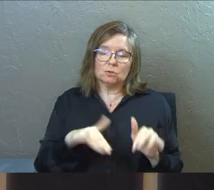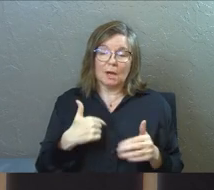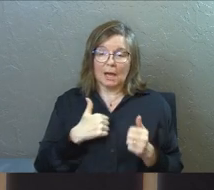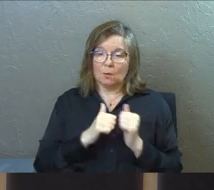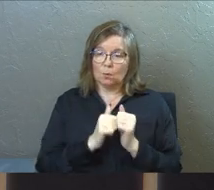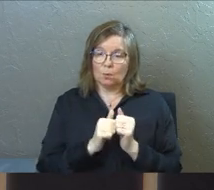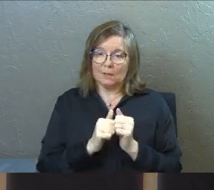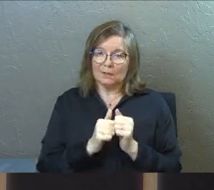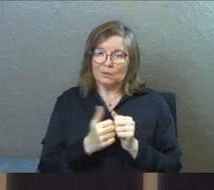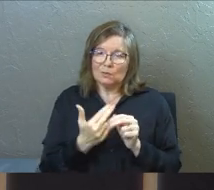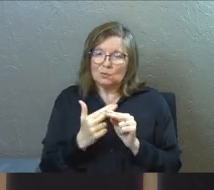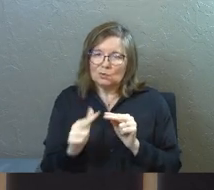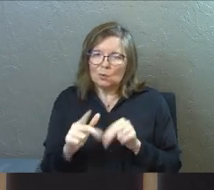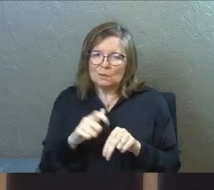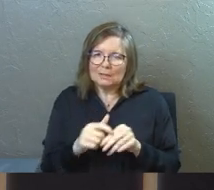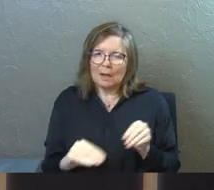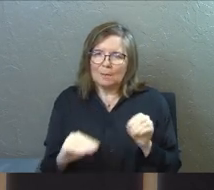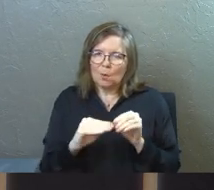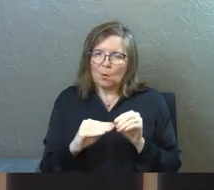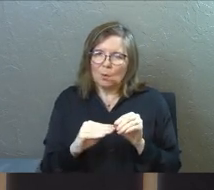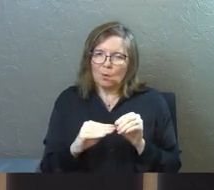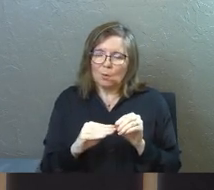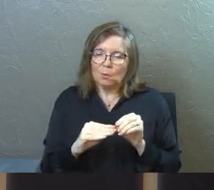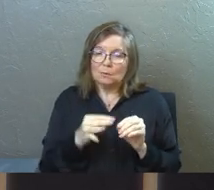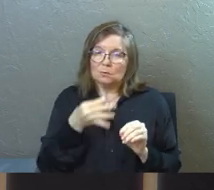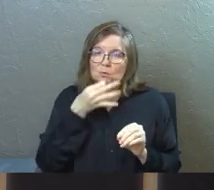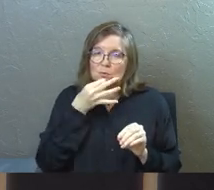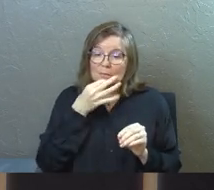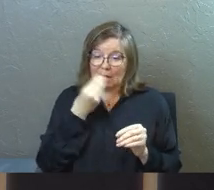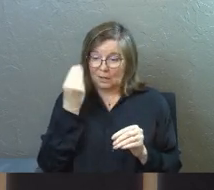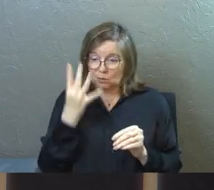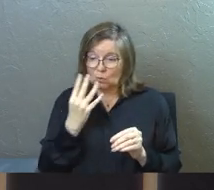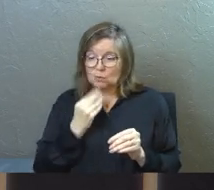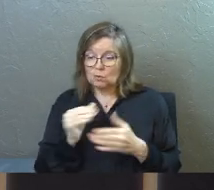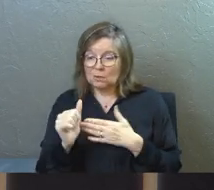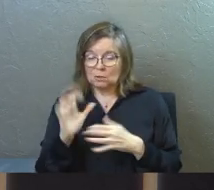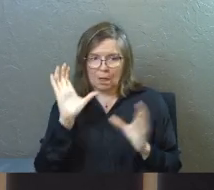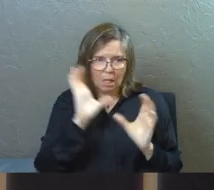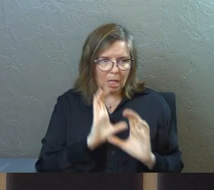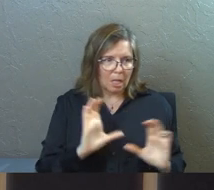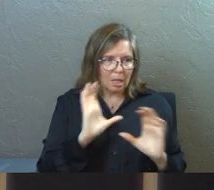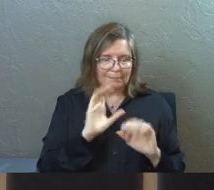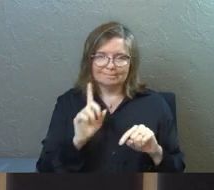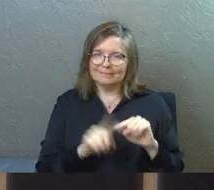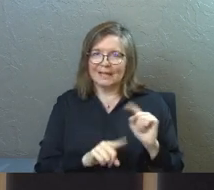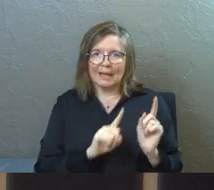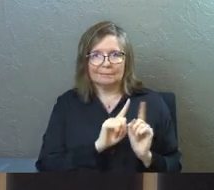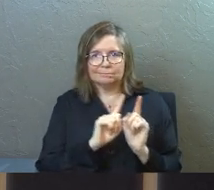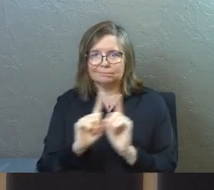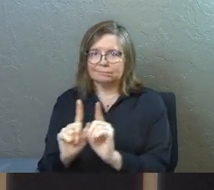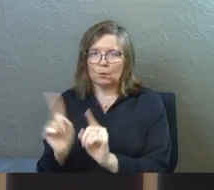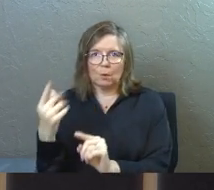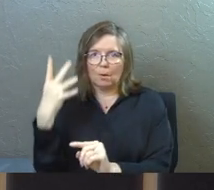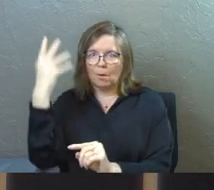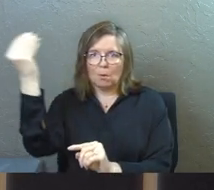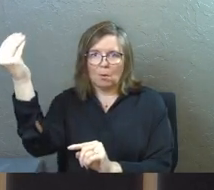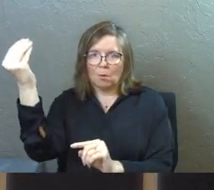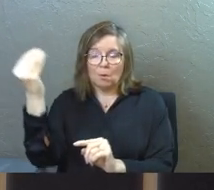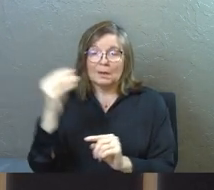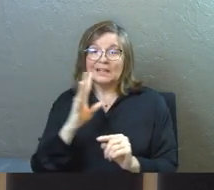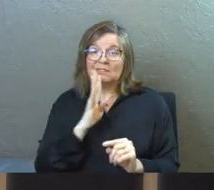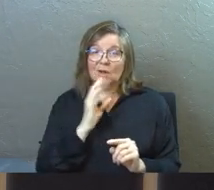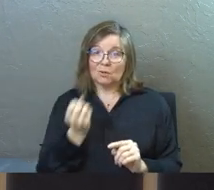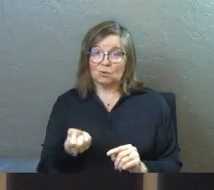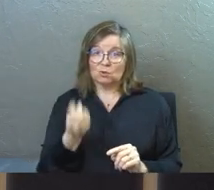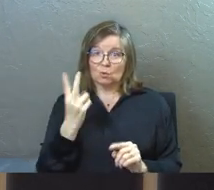I will be with you only a little longer. And as I told the Jewish leaders, you will search for me, but you can't come where I'm going. Now he's talking to the